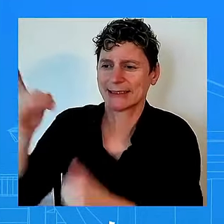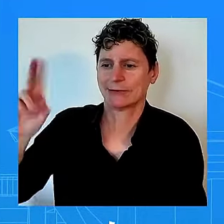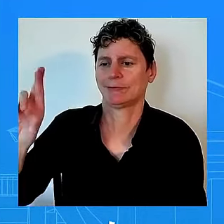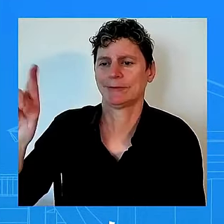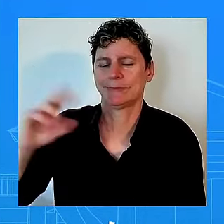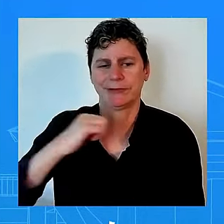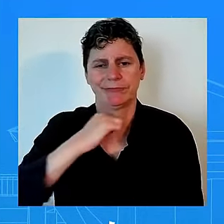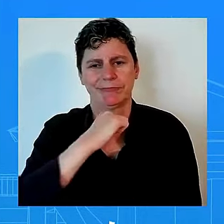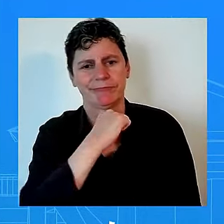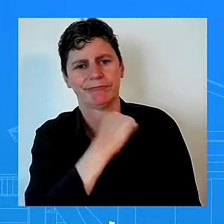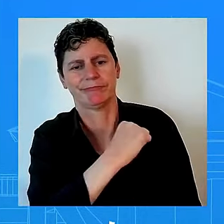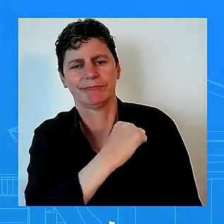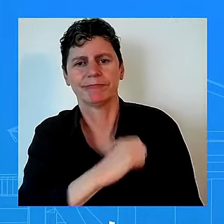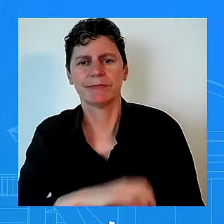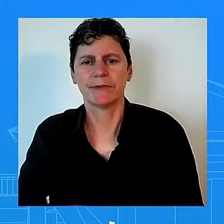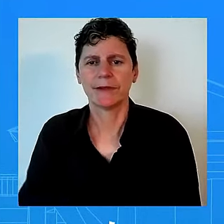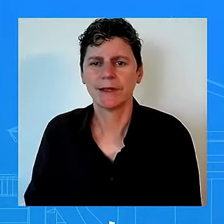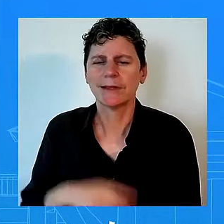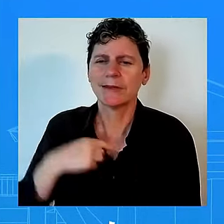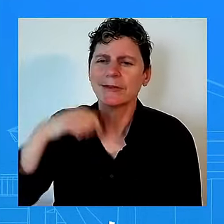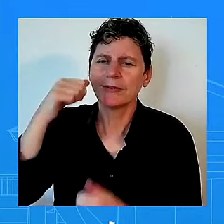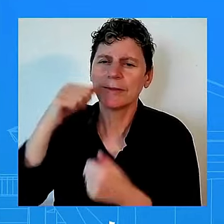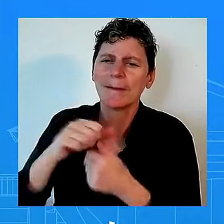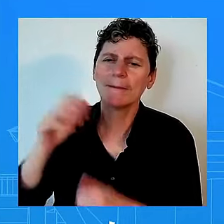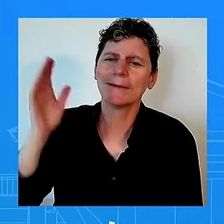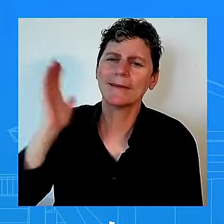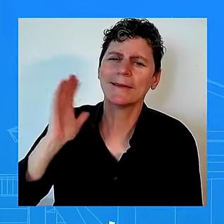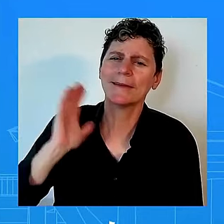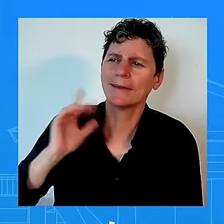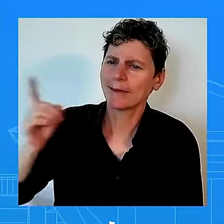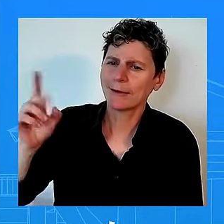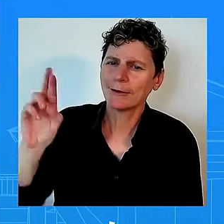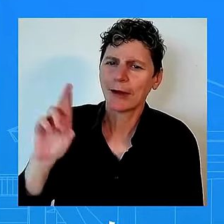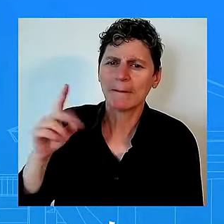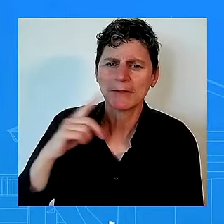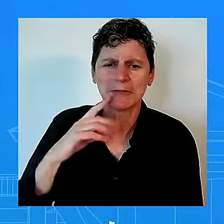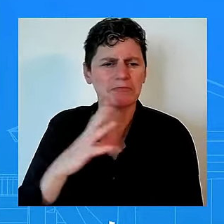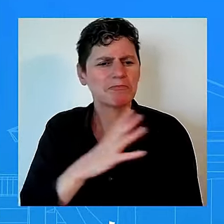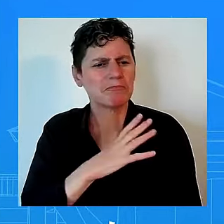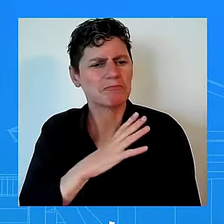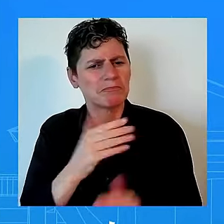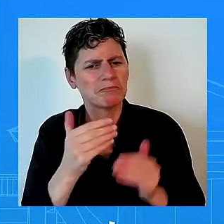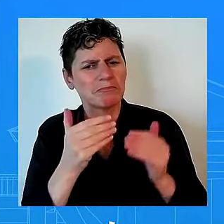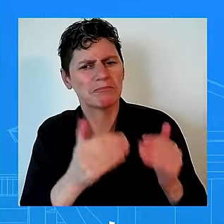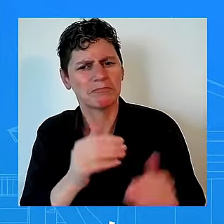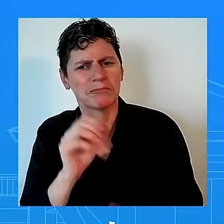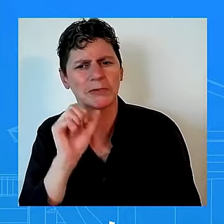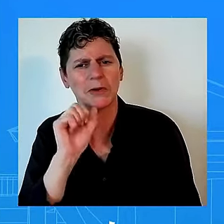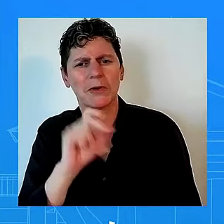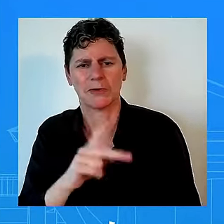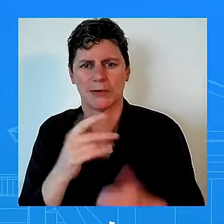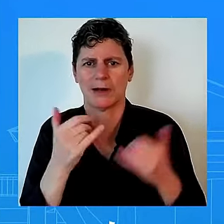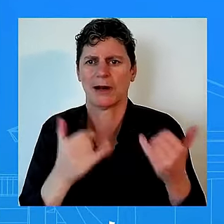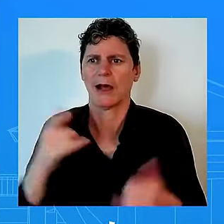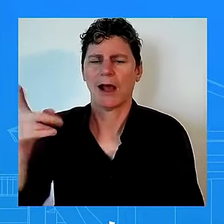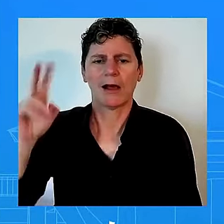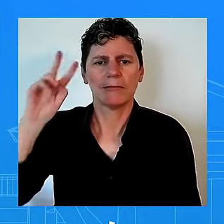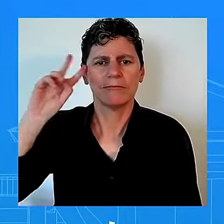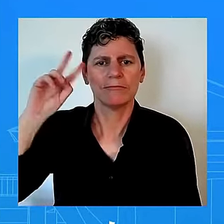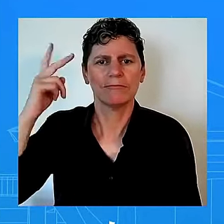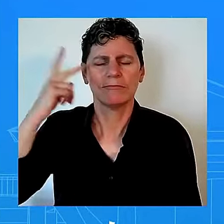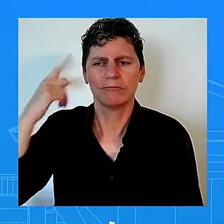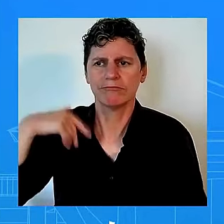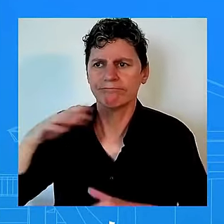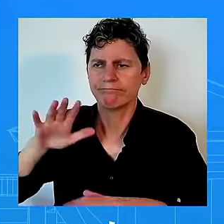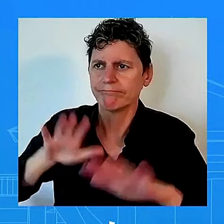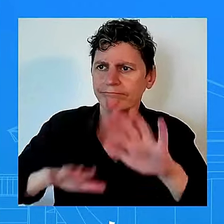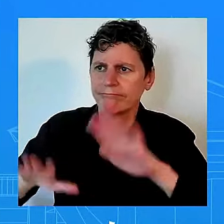backs on what they wanted on what they thought they believed would be the right way to move forward in dealing with the